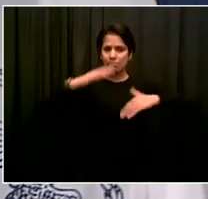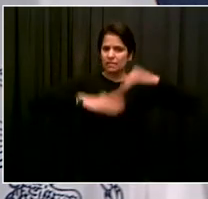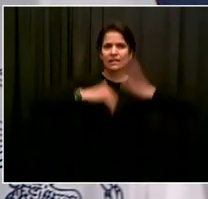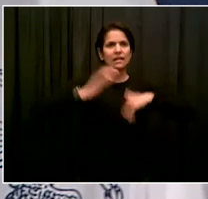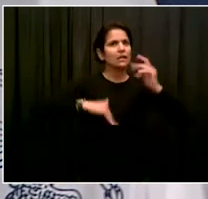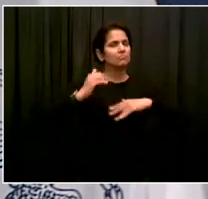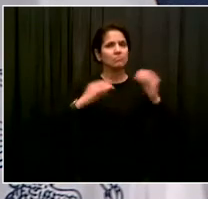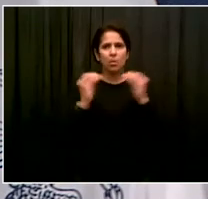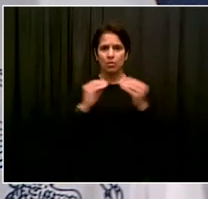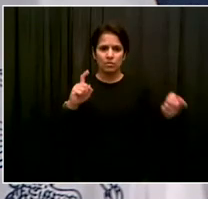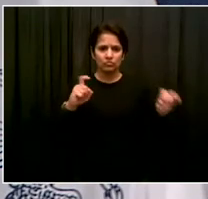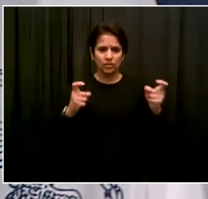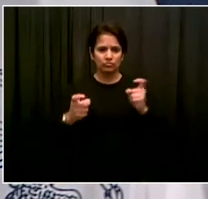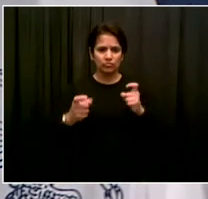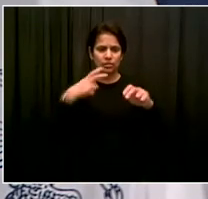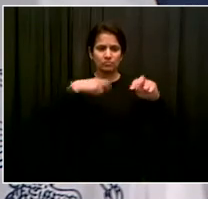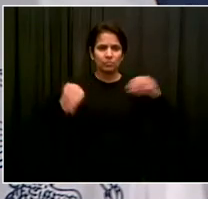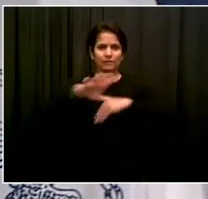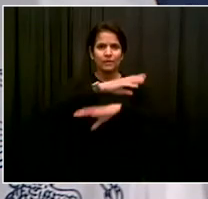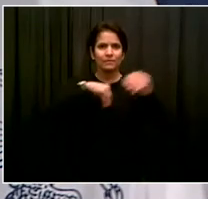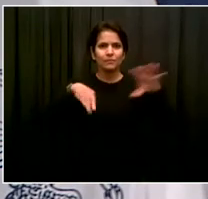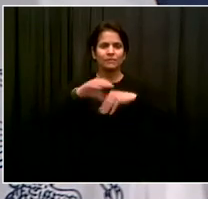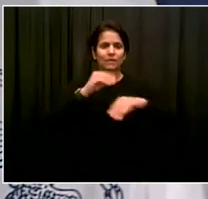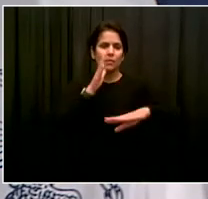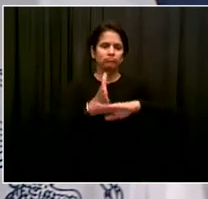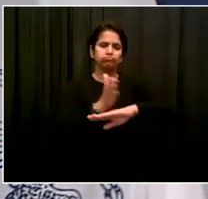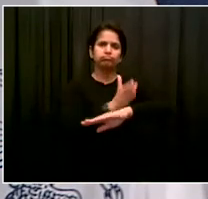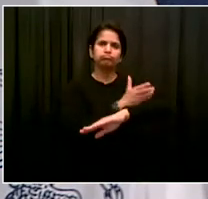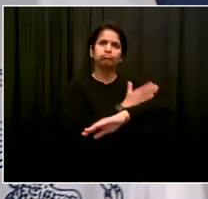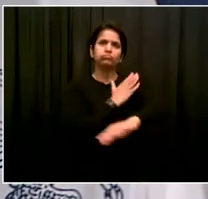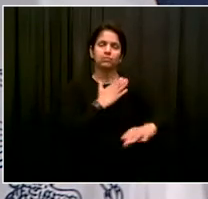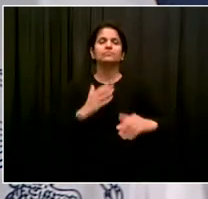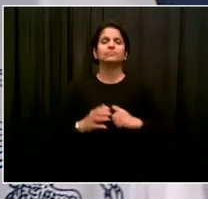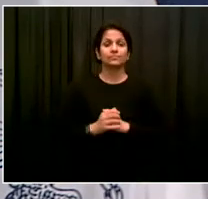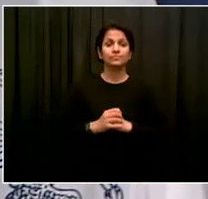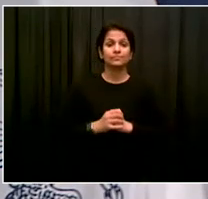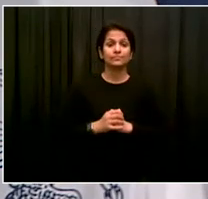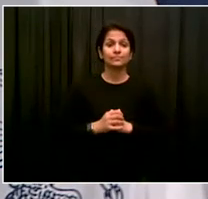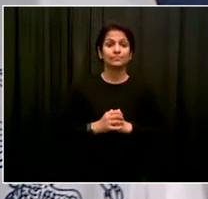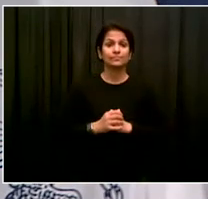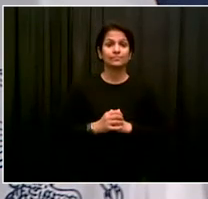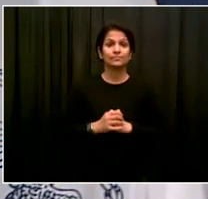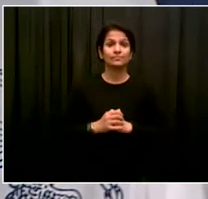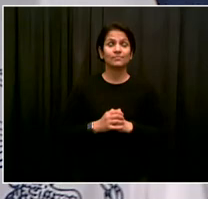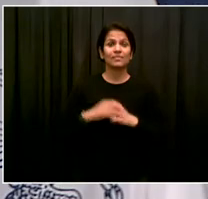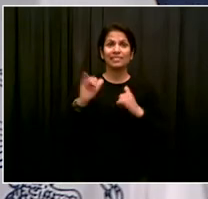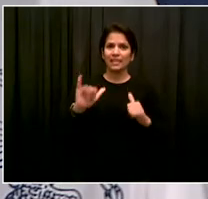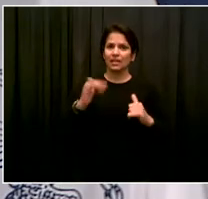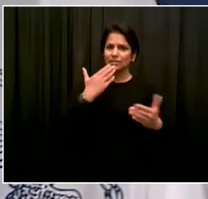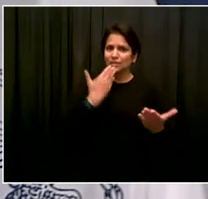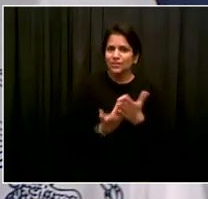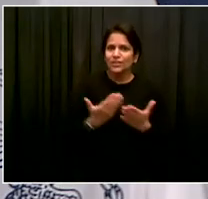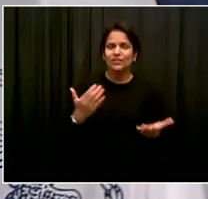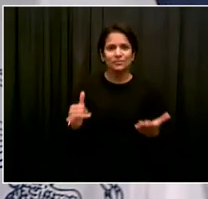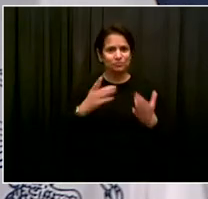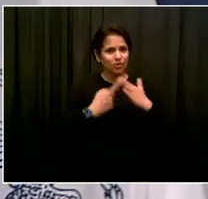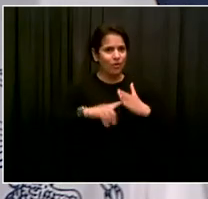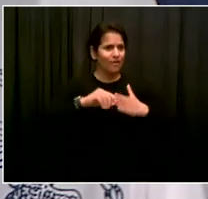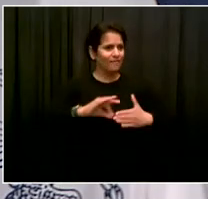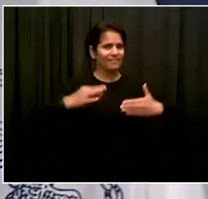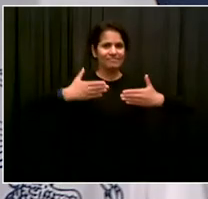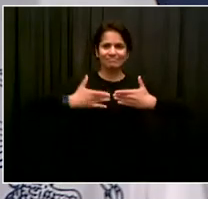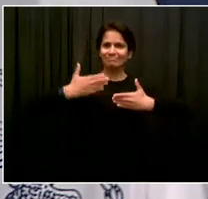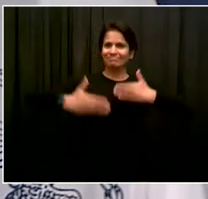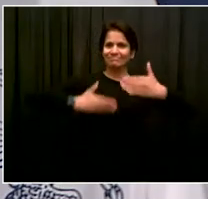we've got to make it in every part of people's lives, which means if we're going to have more electric buses, if we're going to have more electric cars,